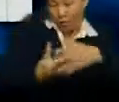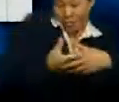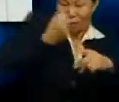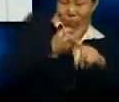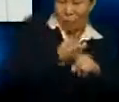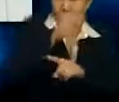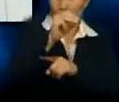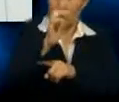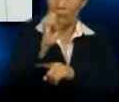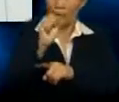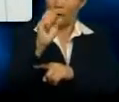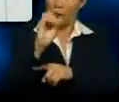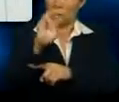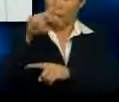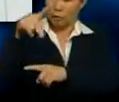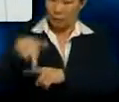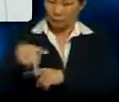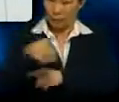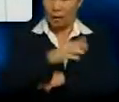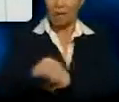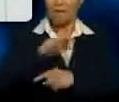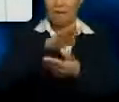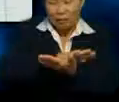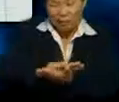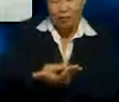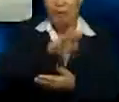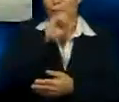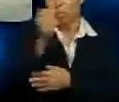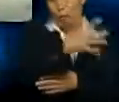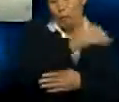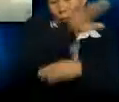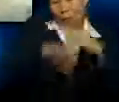mesocarp and screen for foreign materials are sent to the clarifier tank.